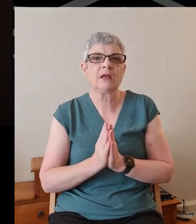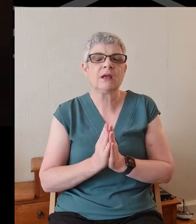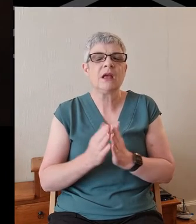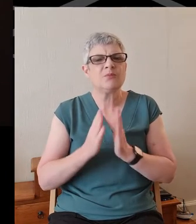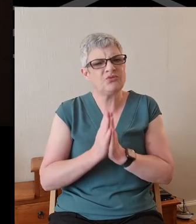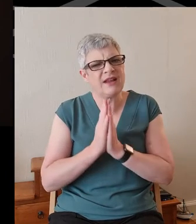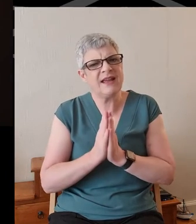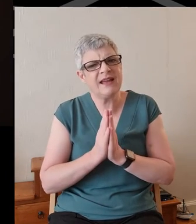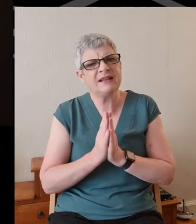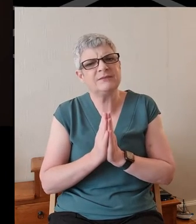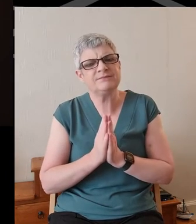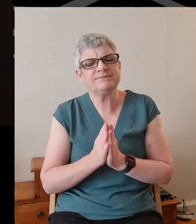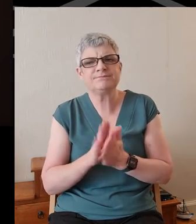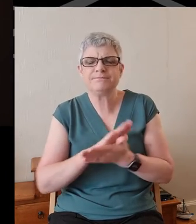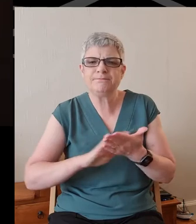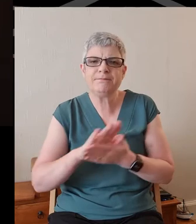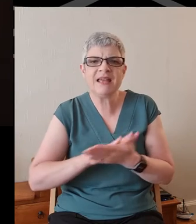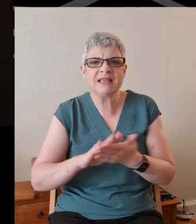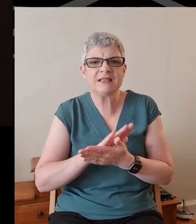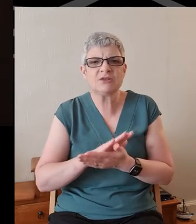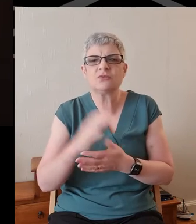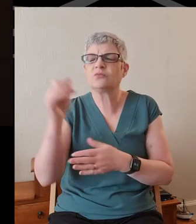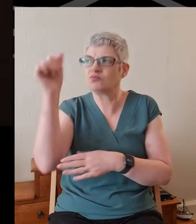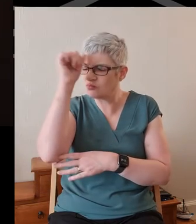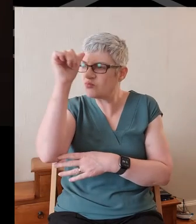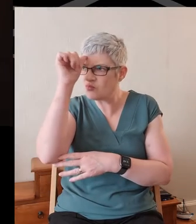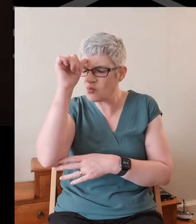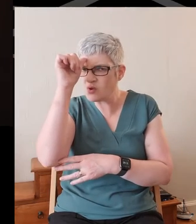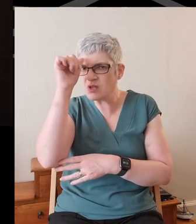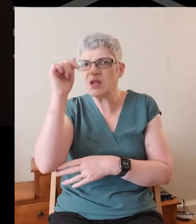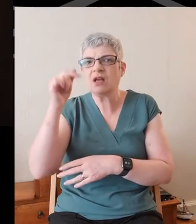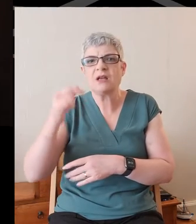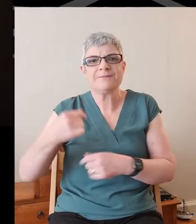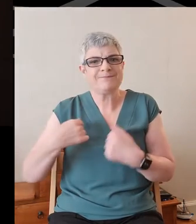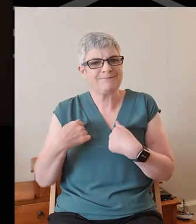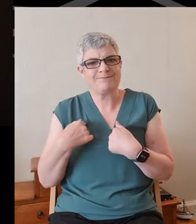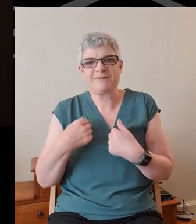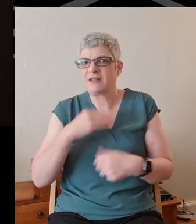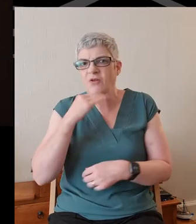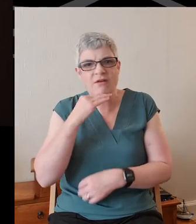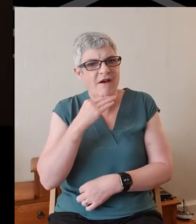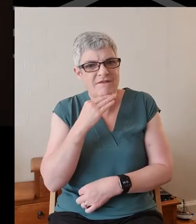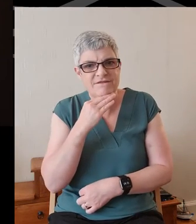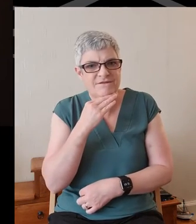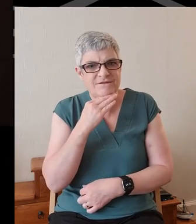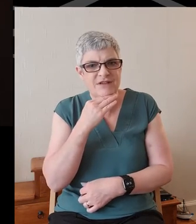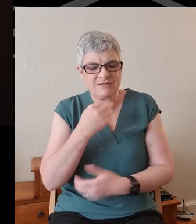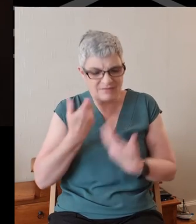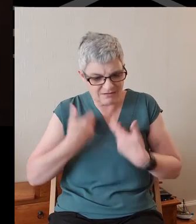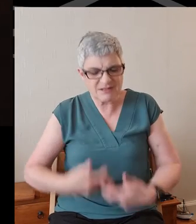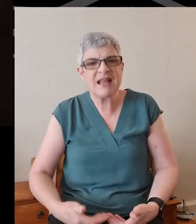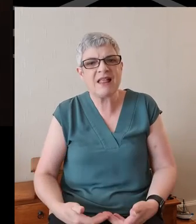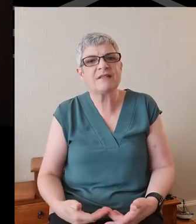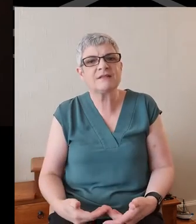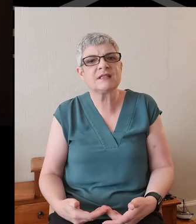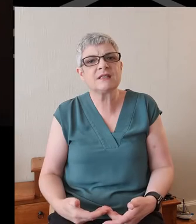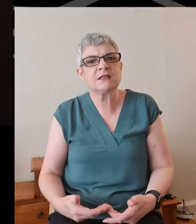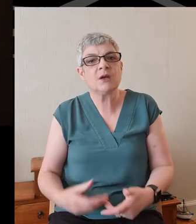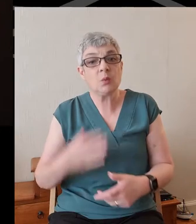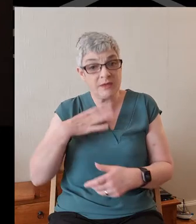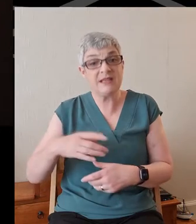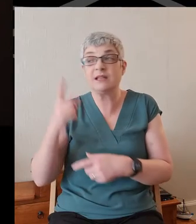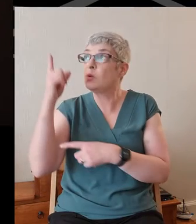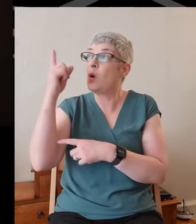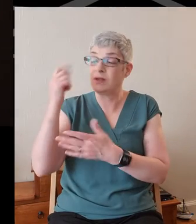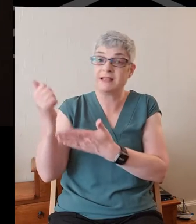Prayer is where we acknowledge that we are not sufficient in and all of ourselves and we need